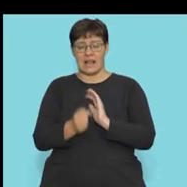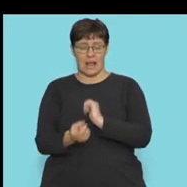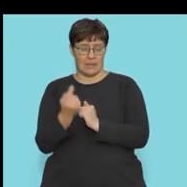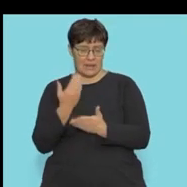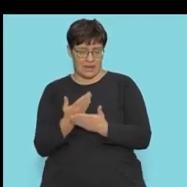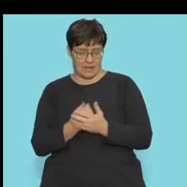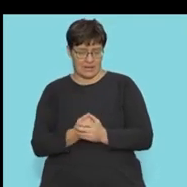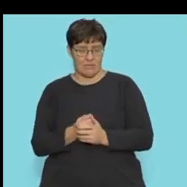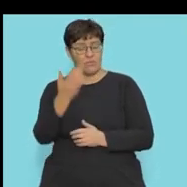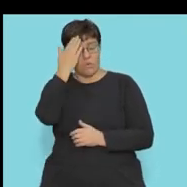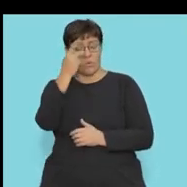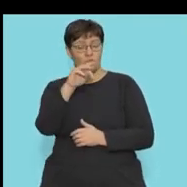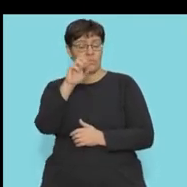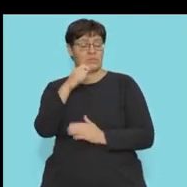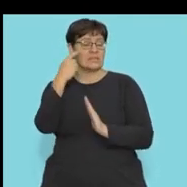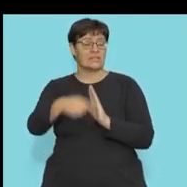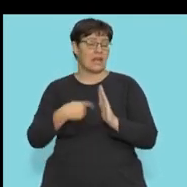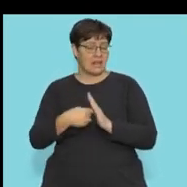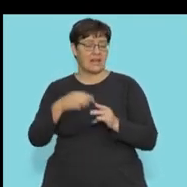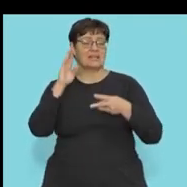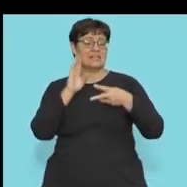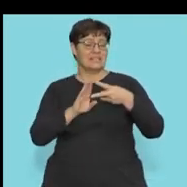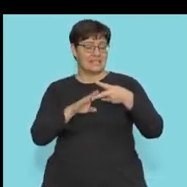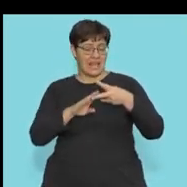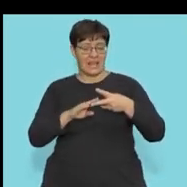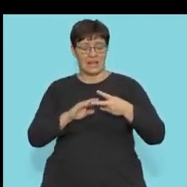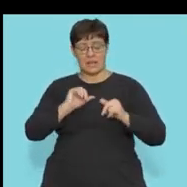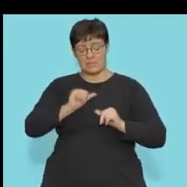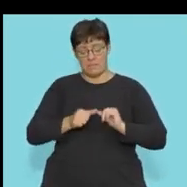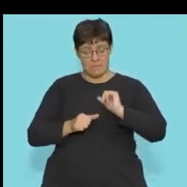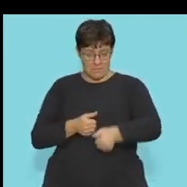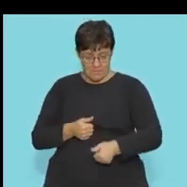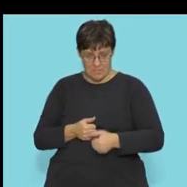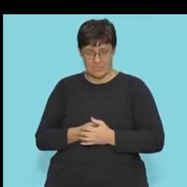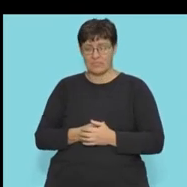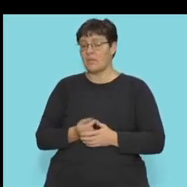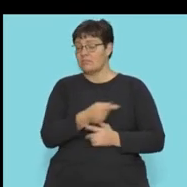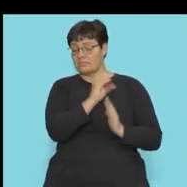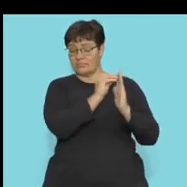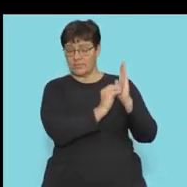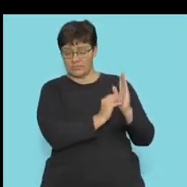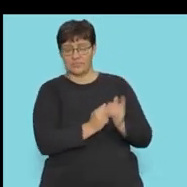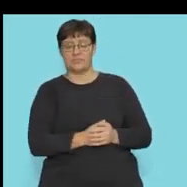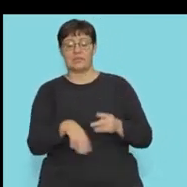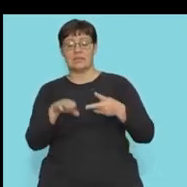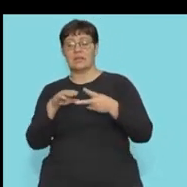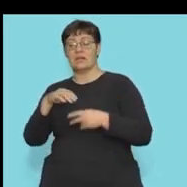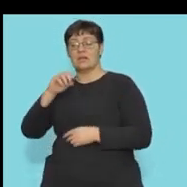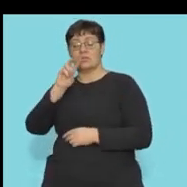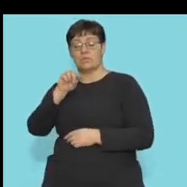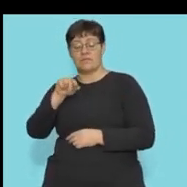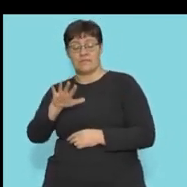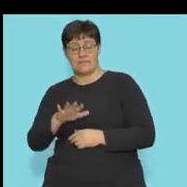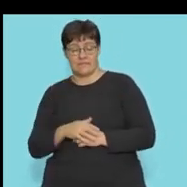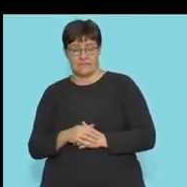We know that the Krebs cycle is the second stage that we look at. I'm going to give you a moment to reflect on that. 2